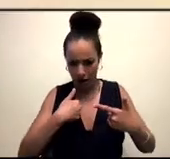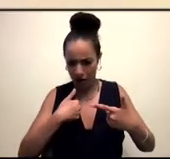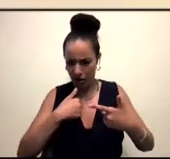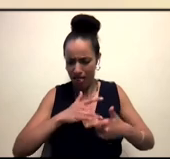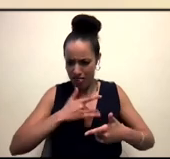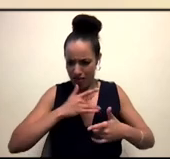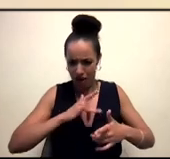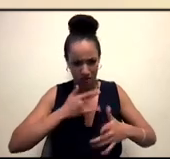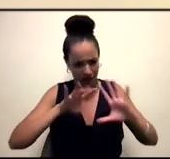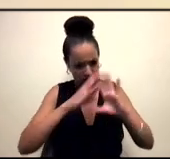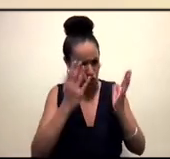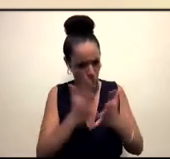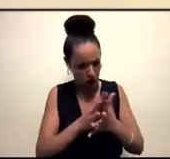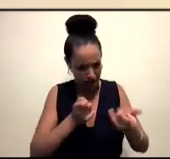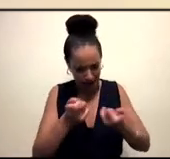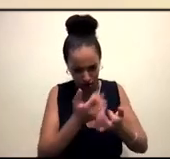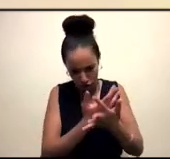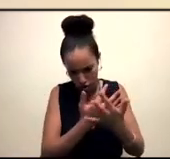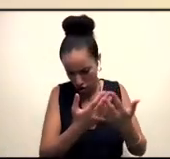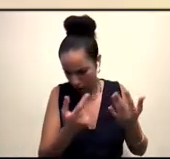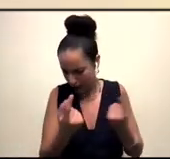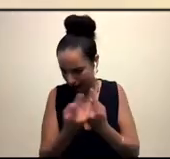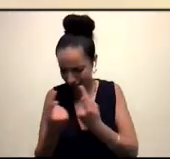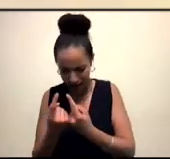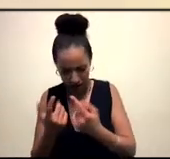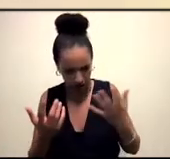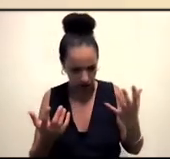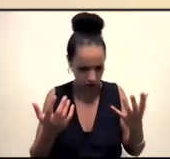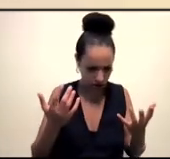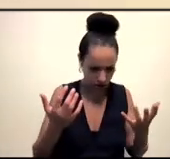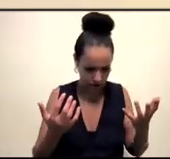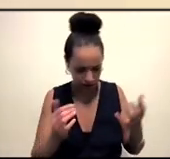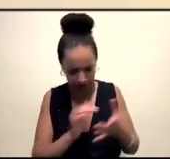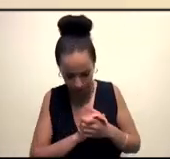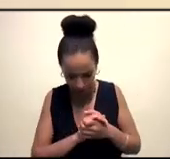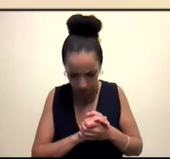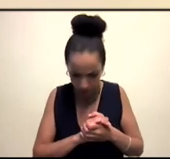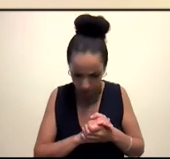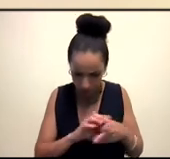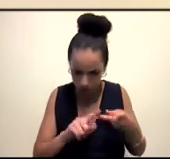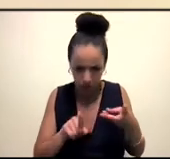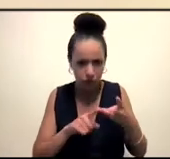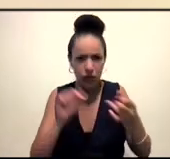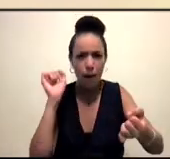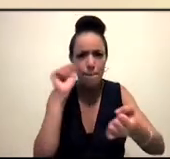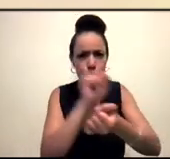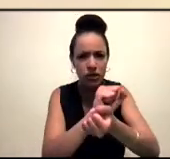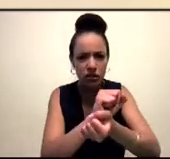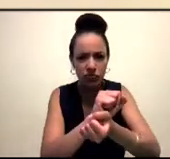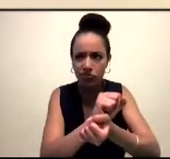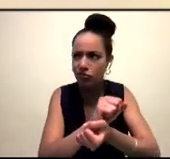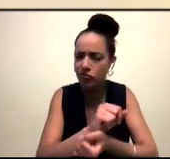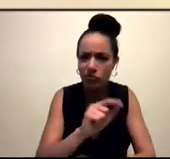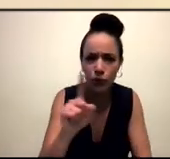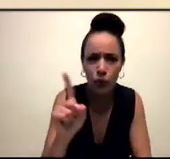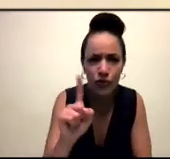things. Um, and, and, um, and ending, you know, um, like prisons and the, you know, how many of,